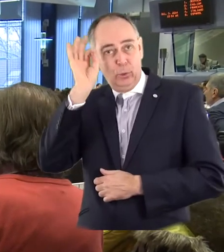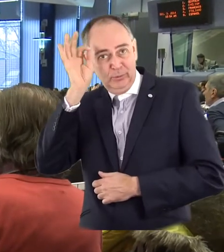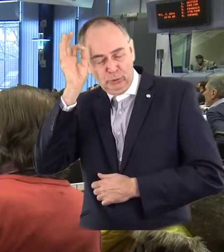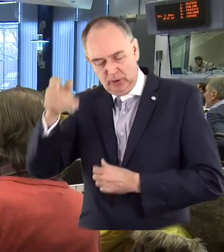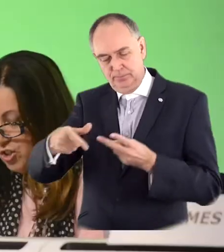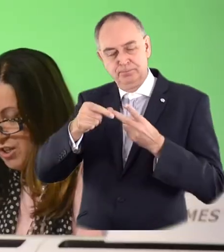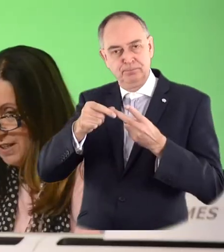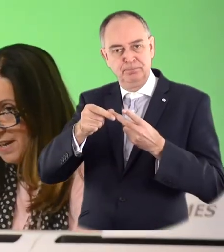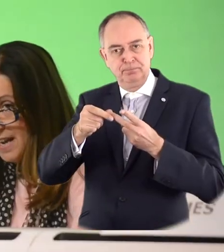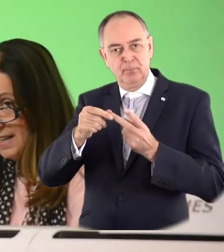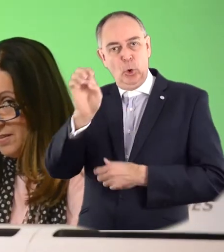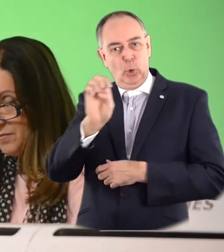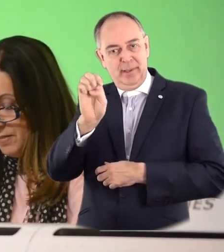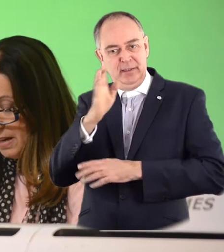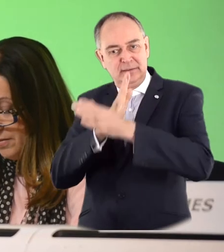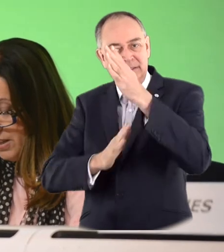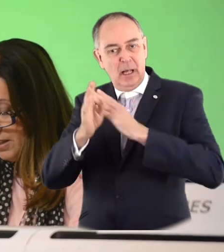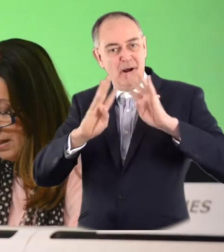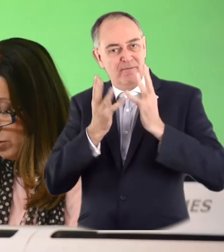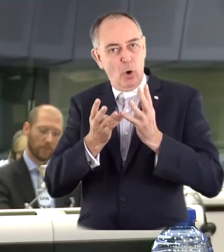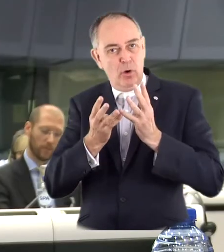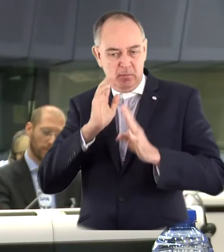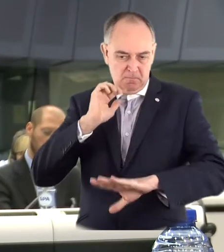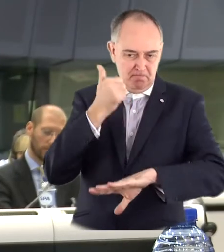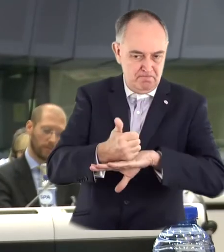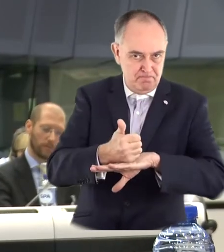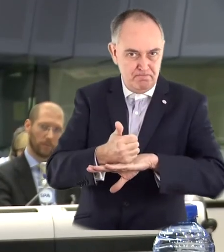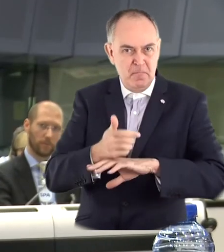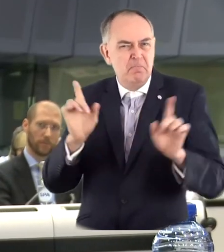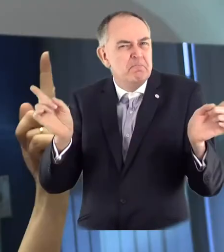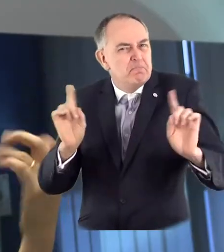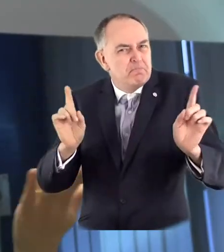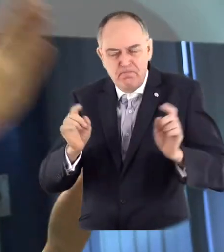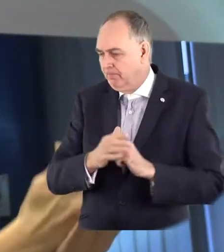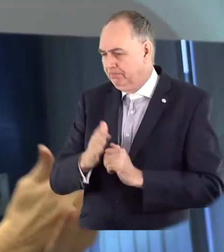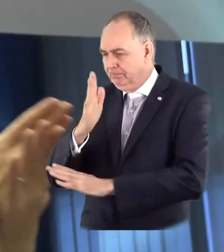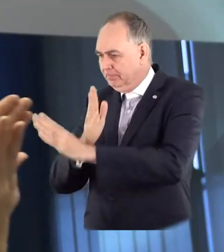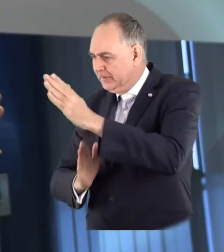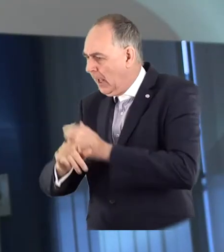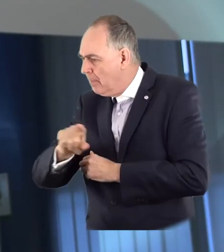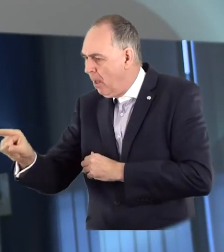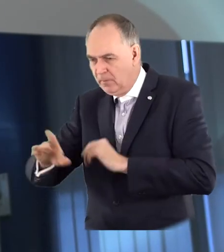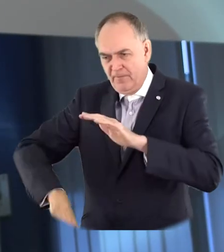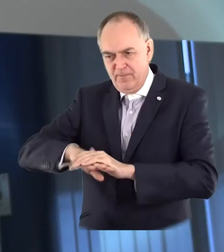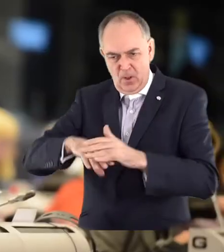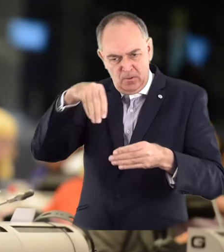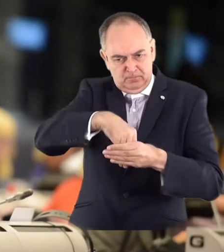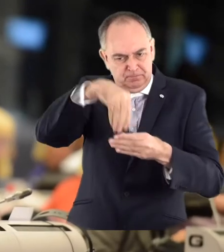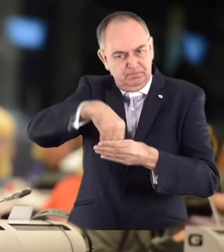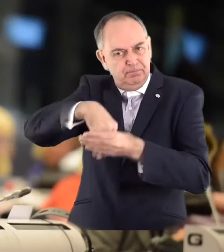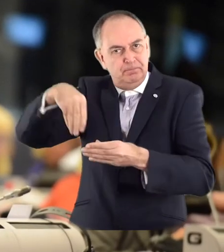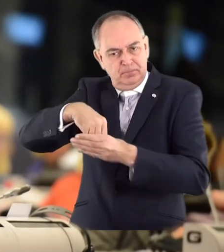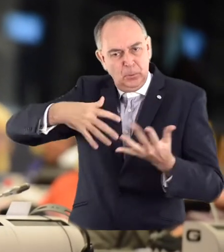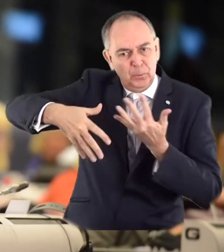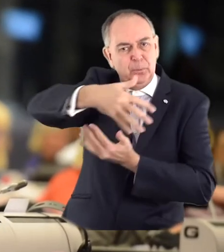is to promote the active inclusion and full participation of disabled people in society. In light